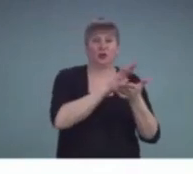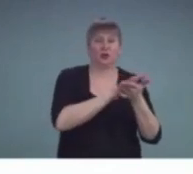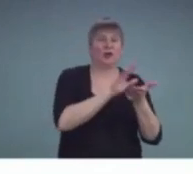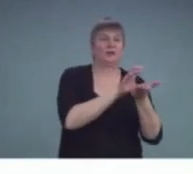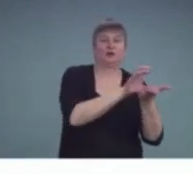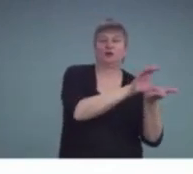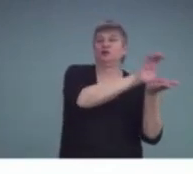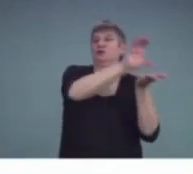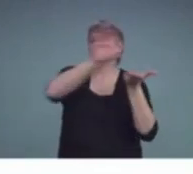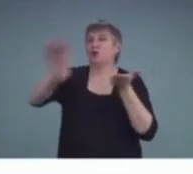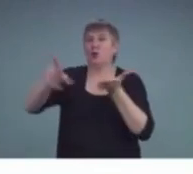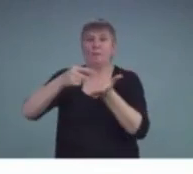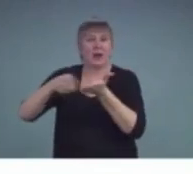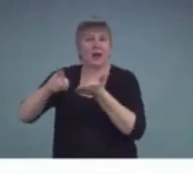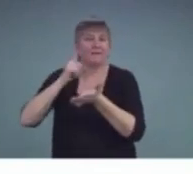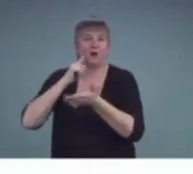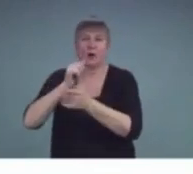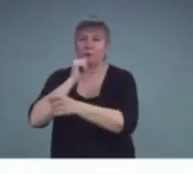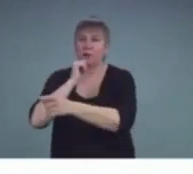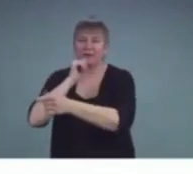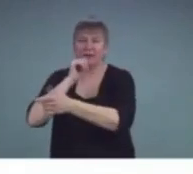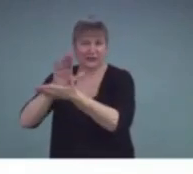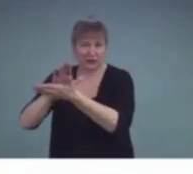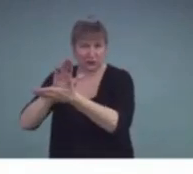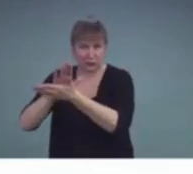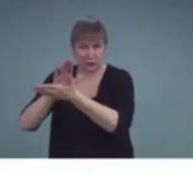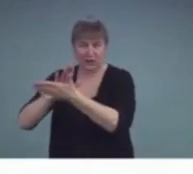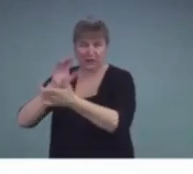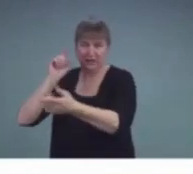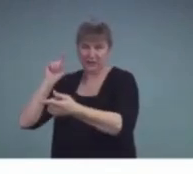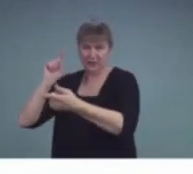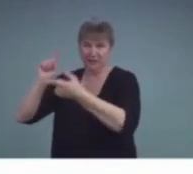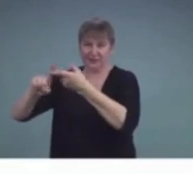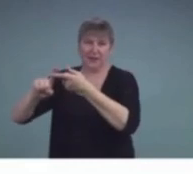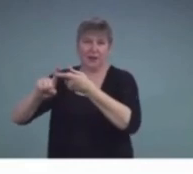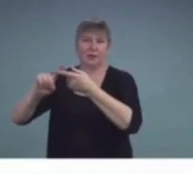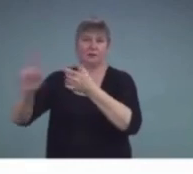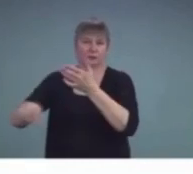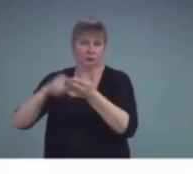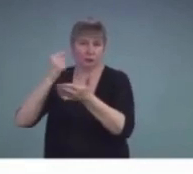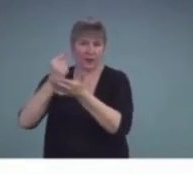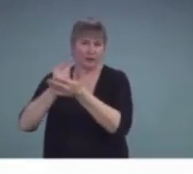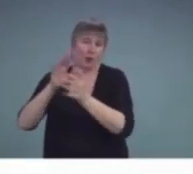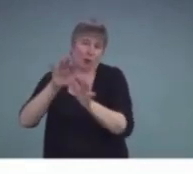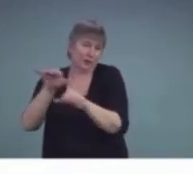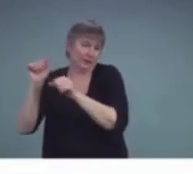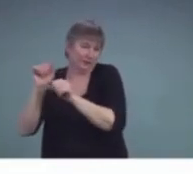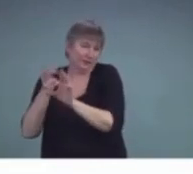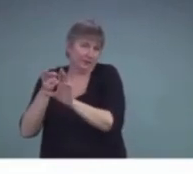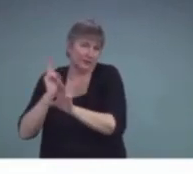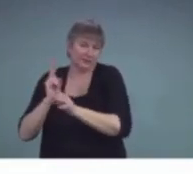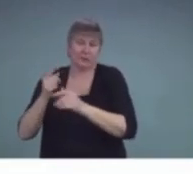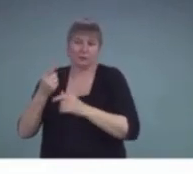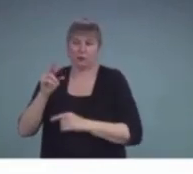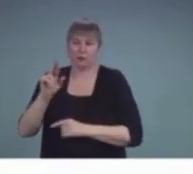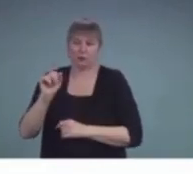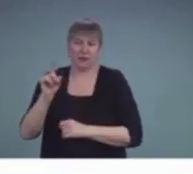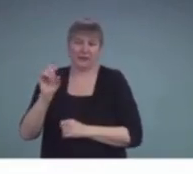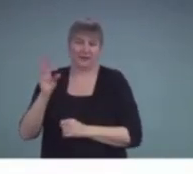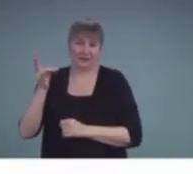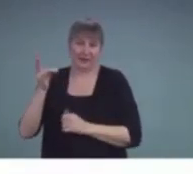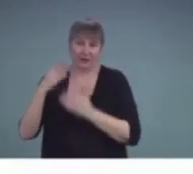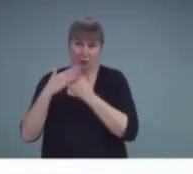paying for his private school placement until he exits the education system. So, from seventh grade on. They're paying